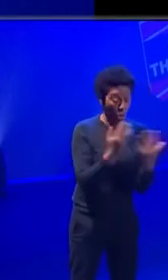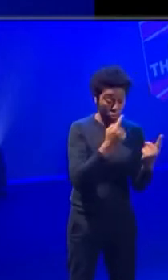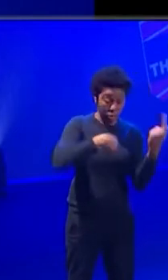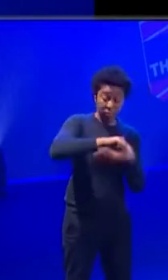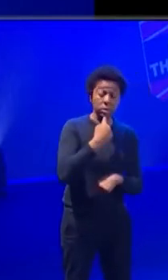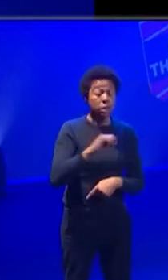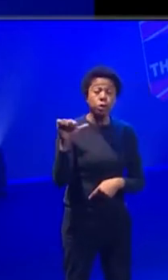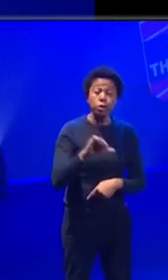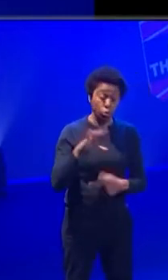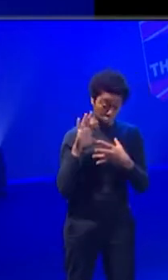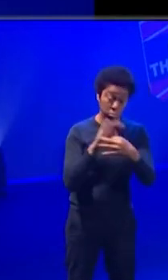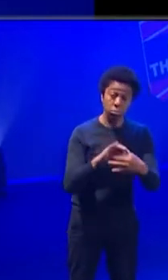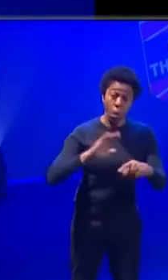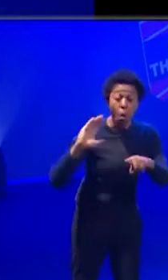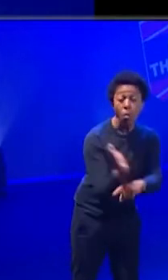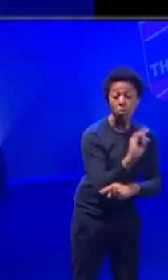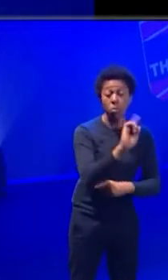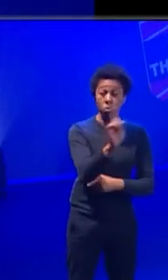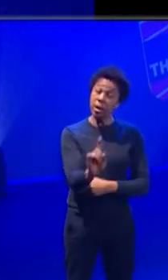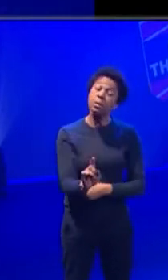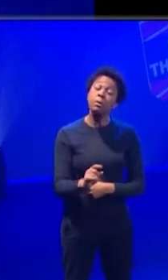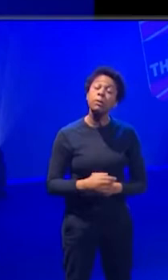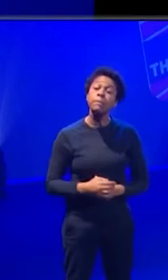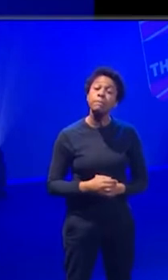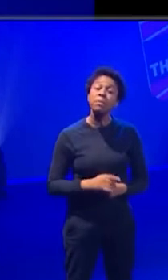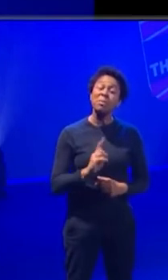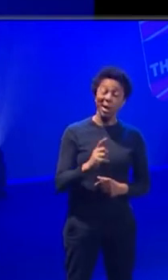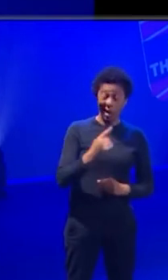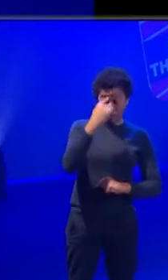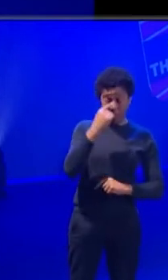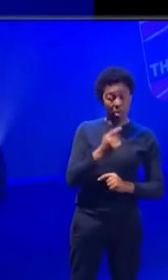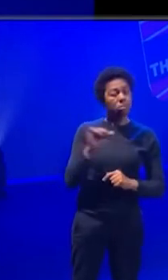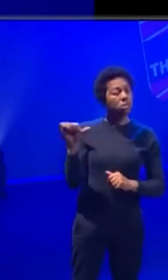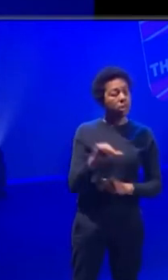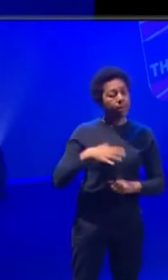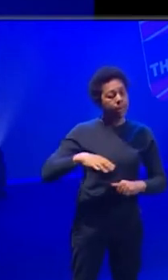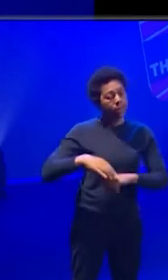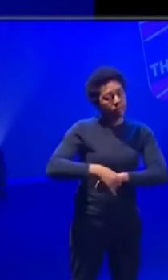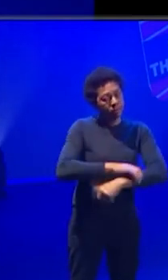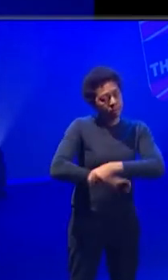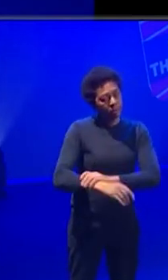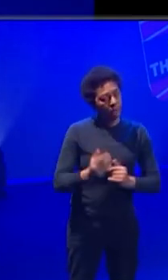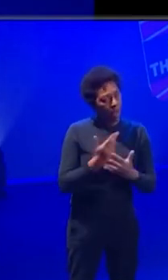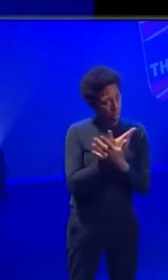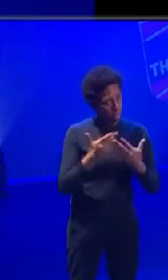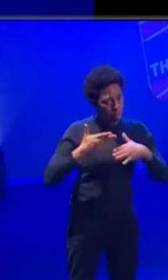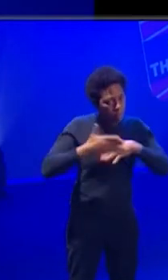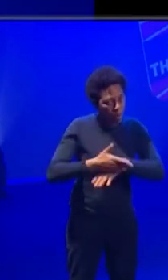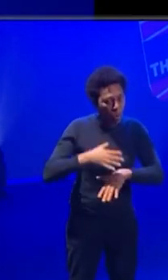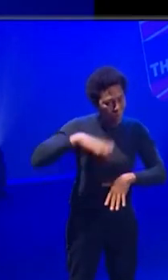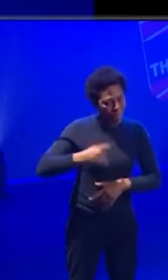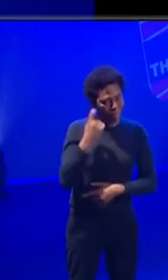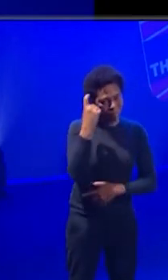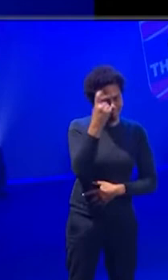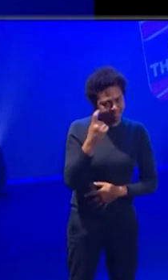reach out to all of us. And I think there's a huge amount of work that needs to be done. And I think it's really important that we consider